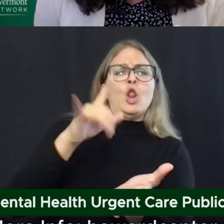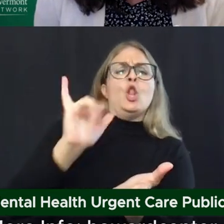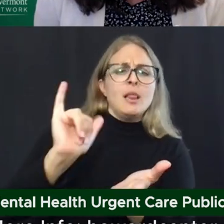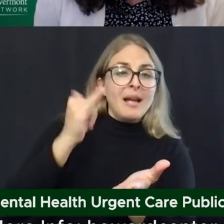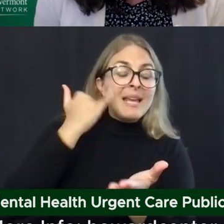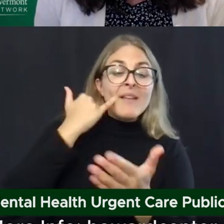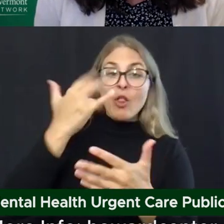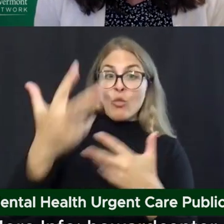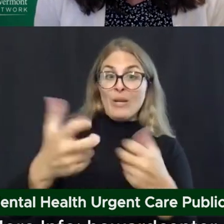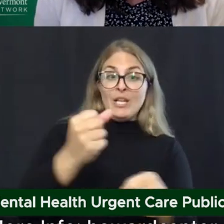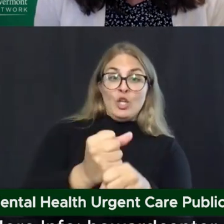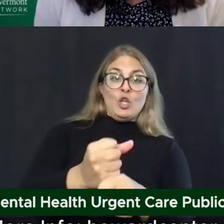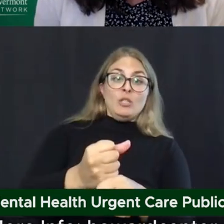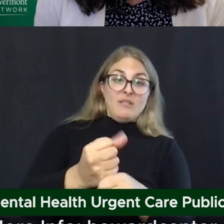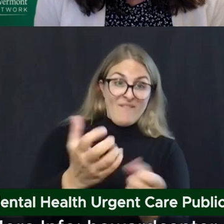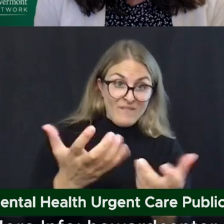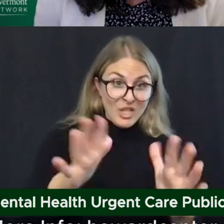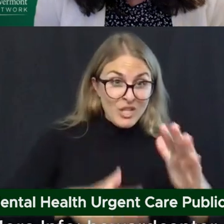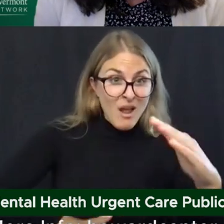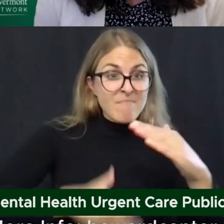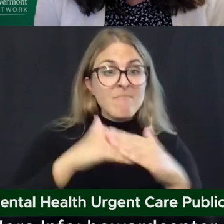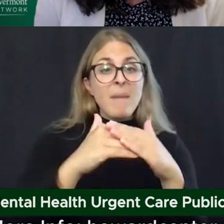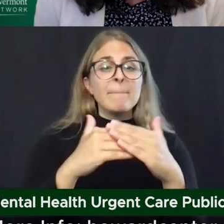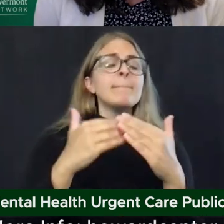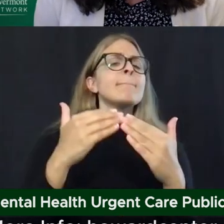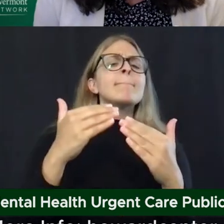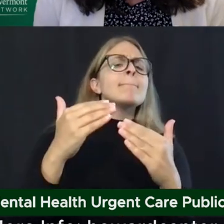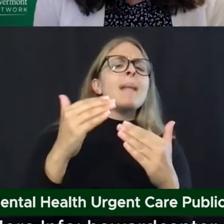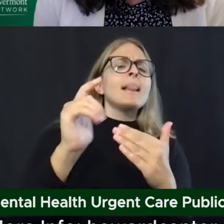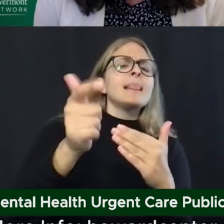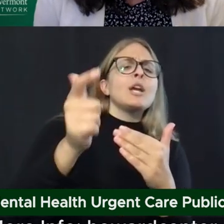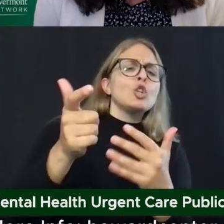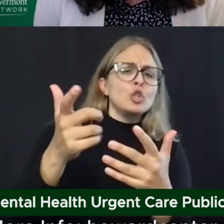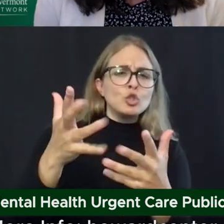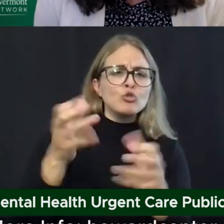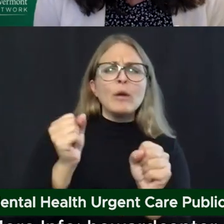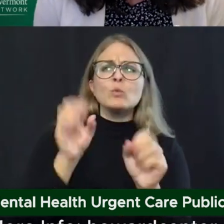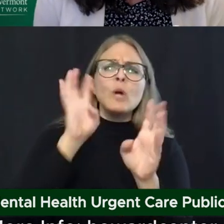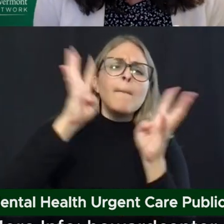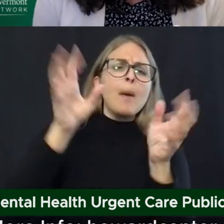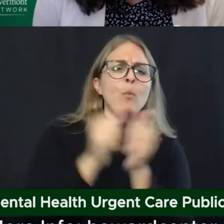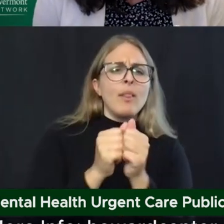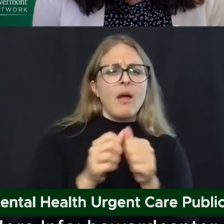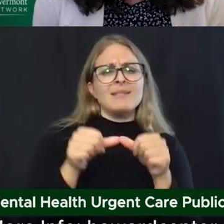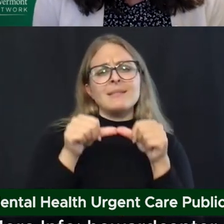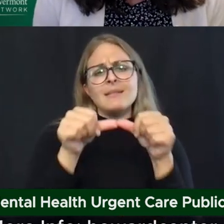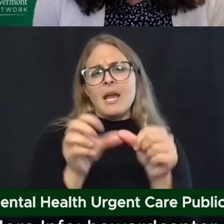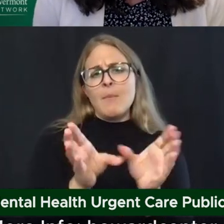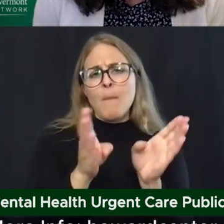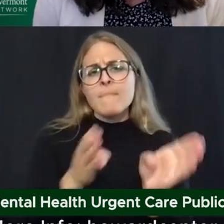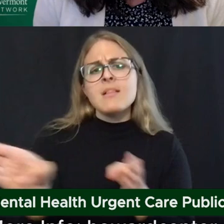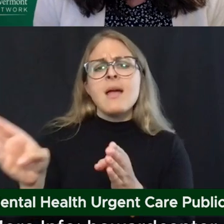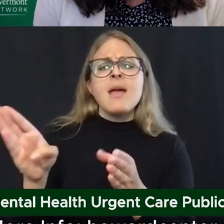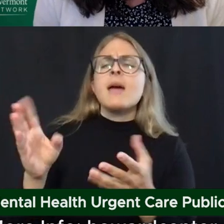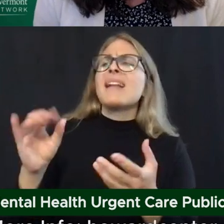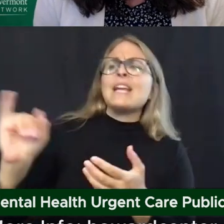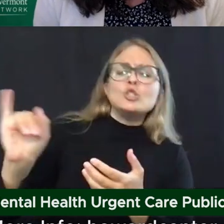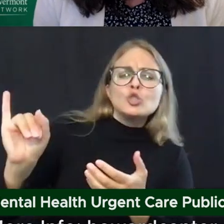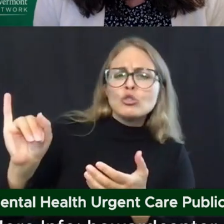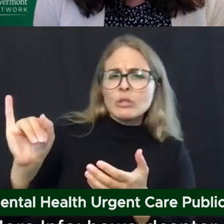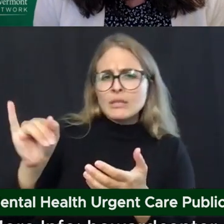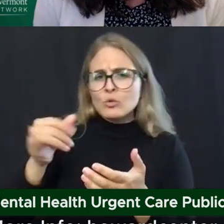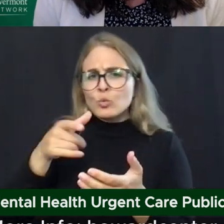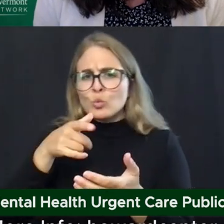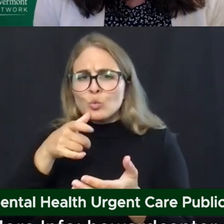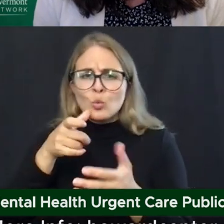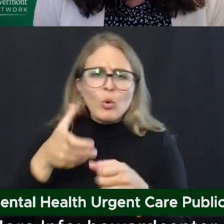years, so that we can make a plan for sustainability and see what medical or health insurance would cover and then what the gap would be that we might